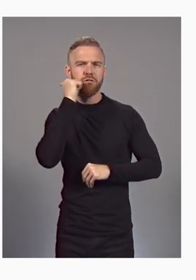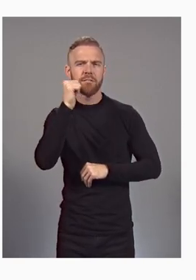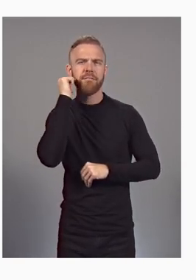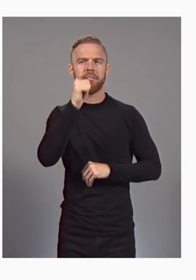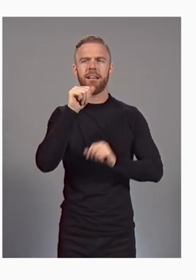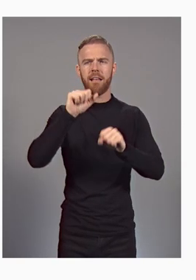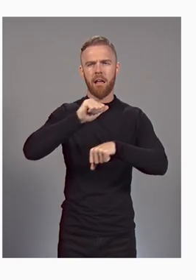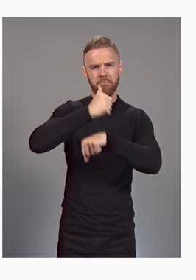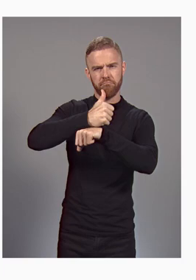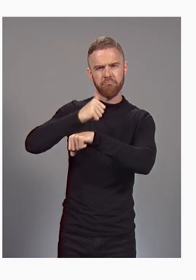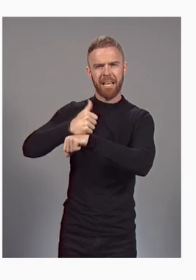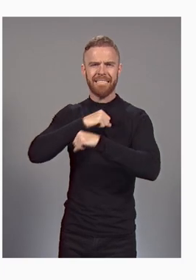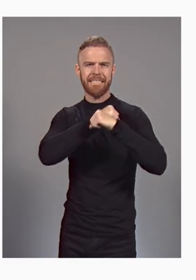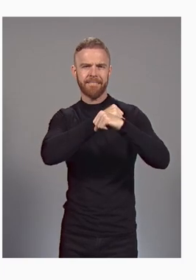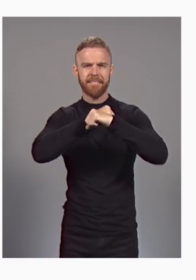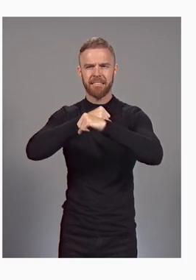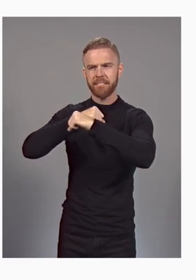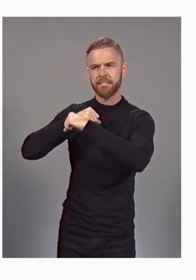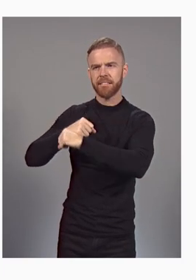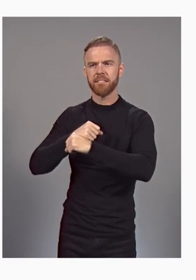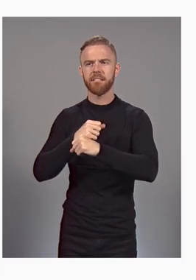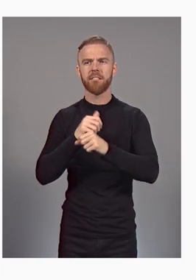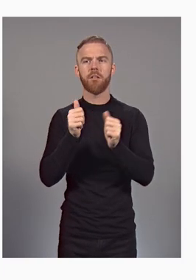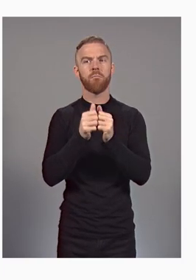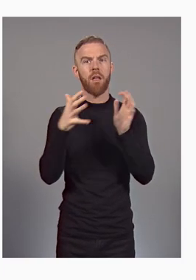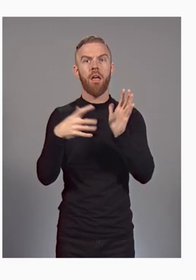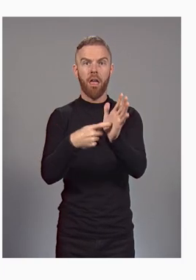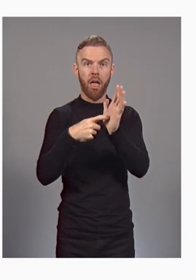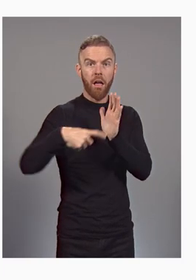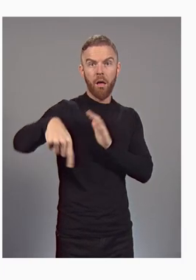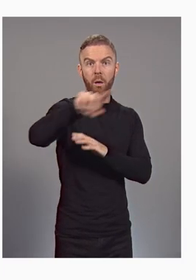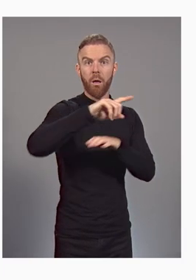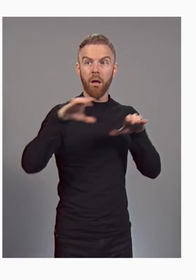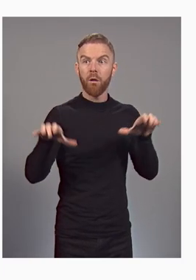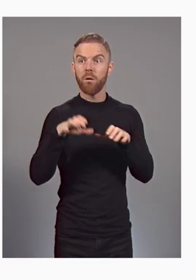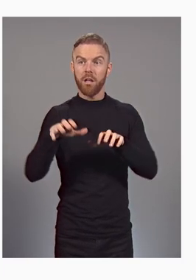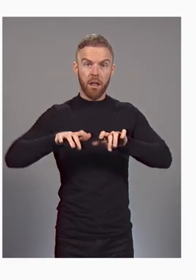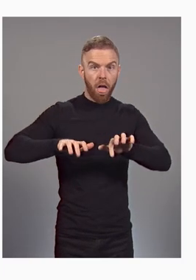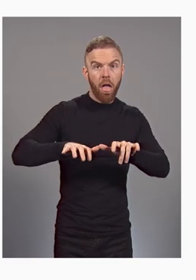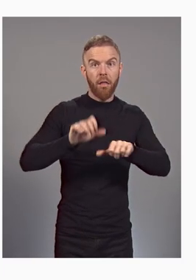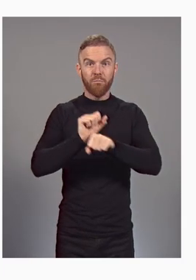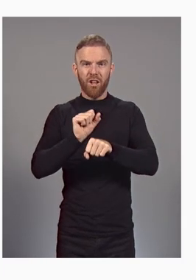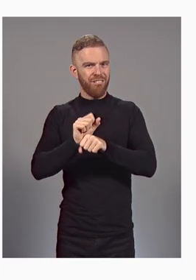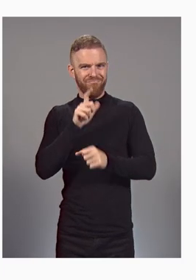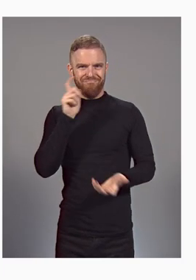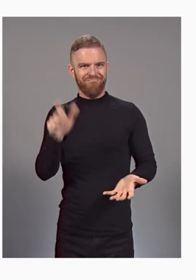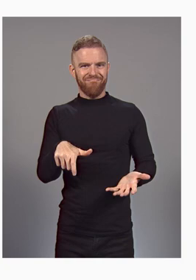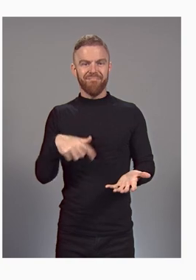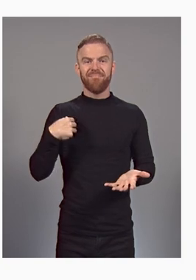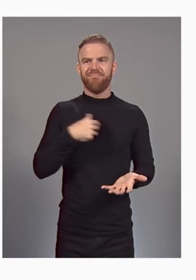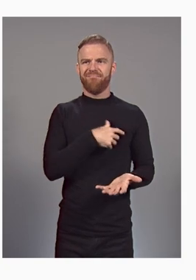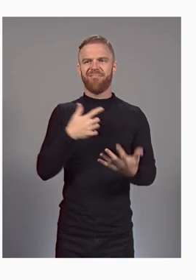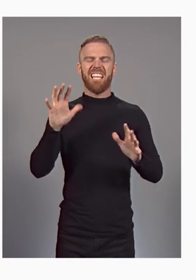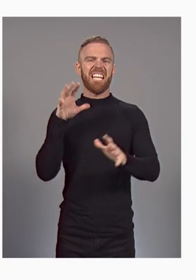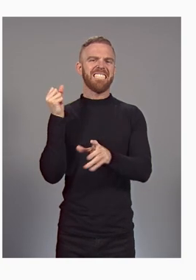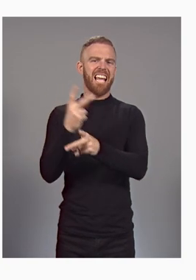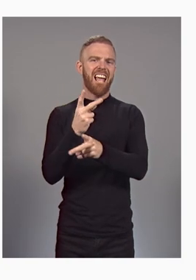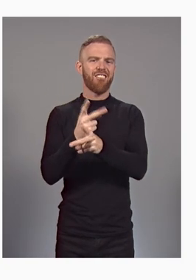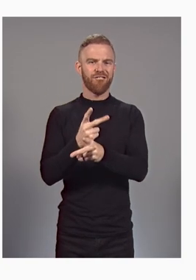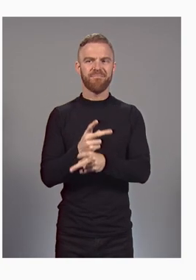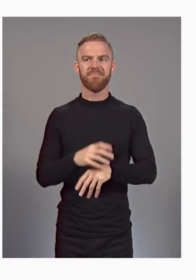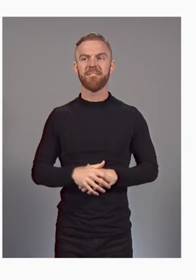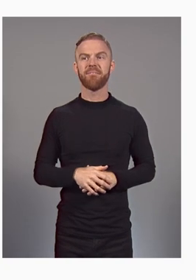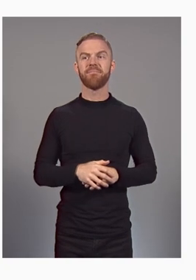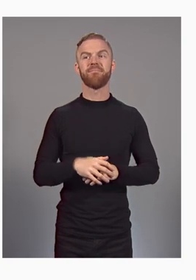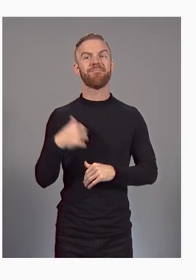requiring you to do any manual work at all. Once we know how the attackers operate, and we're usually the